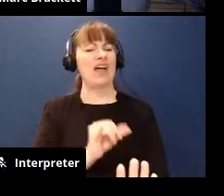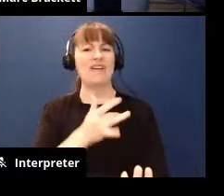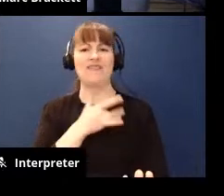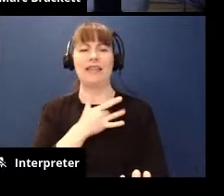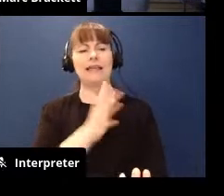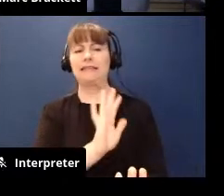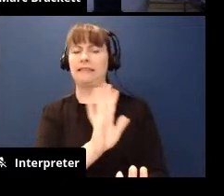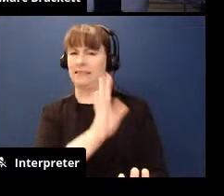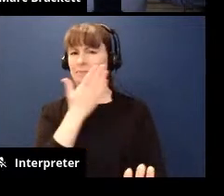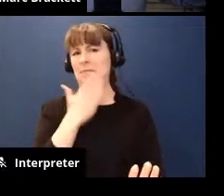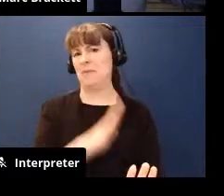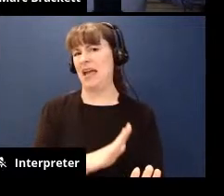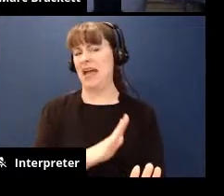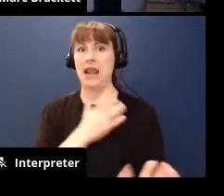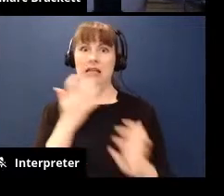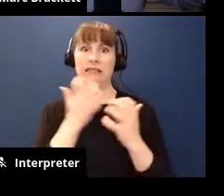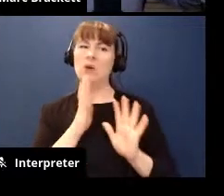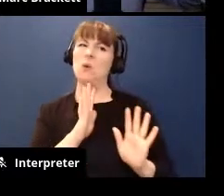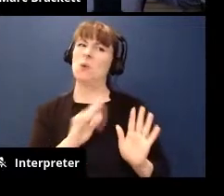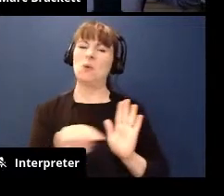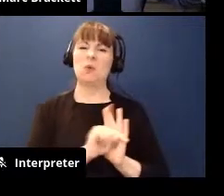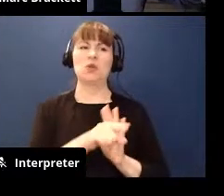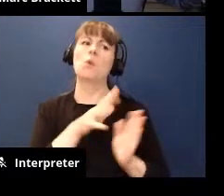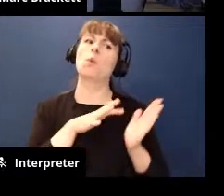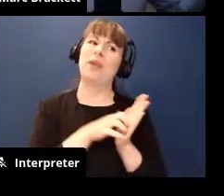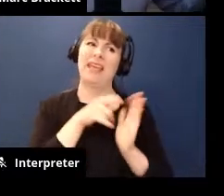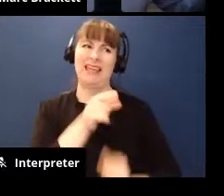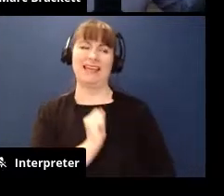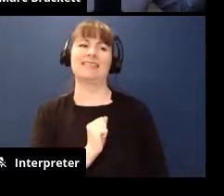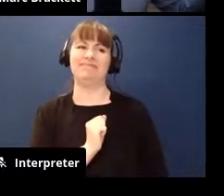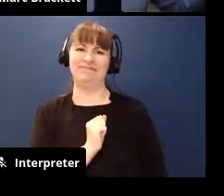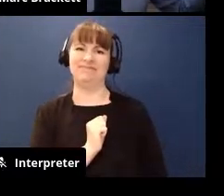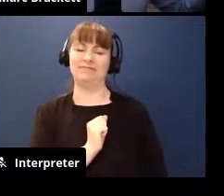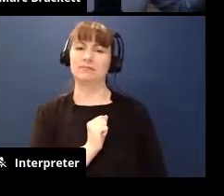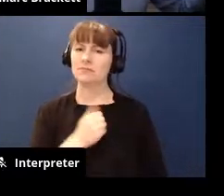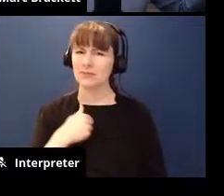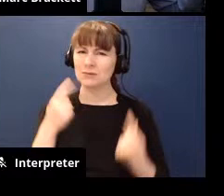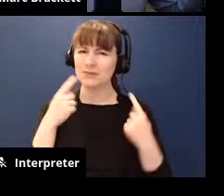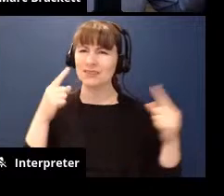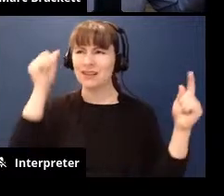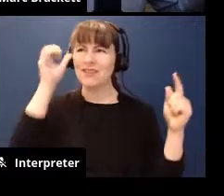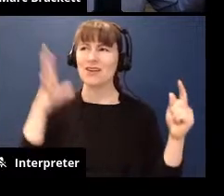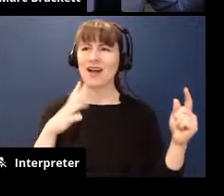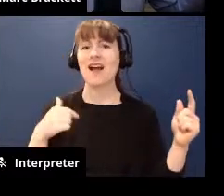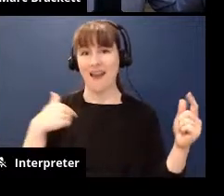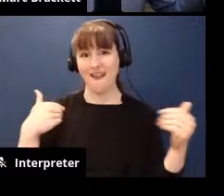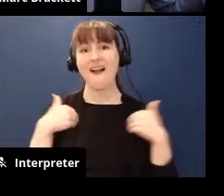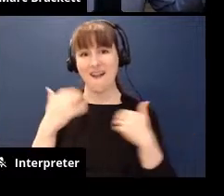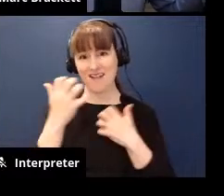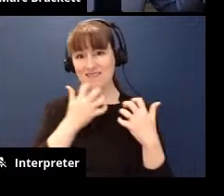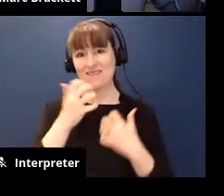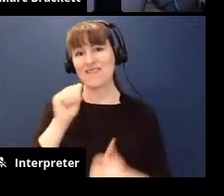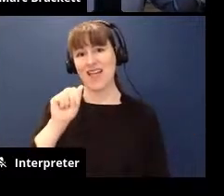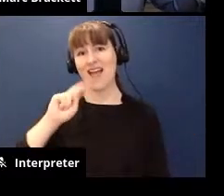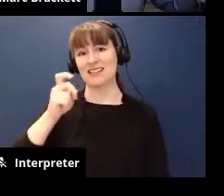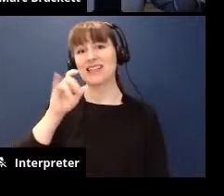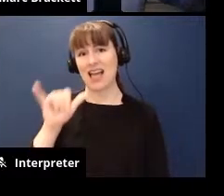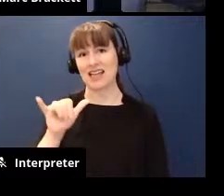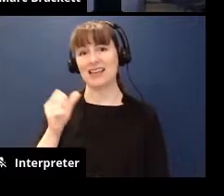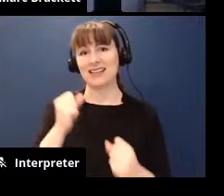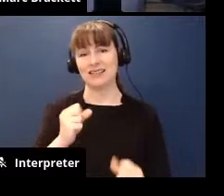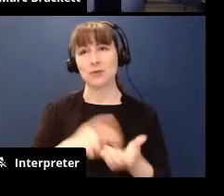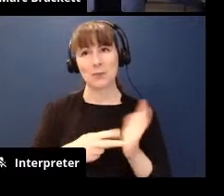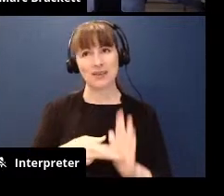bad right anxiety makes you weak i'm a pretty successful guy and i've got anxiety so like wrong